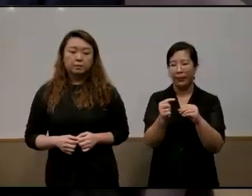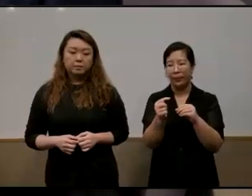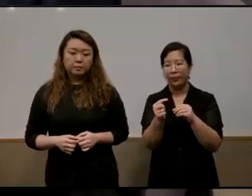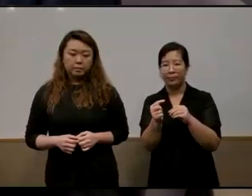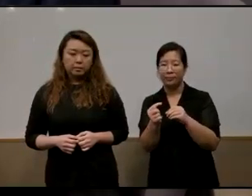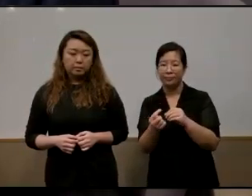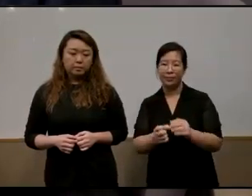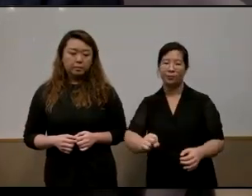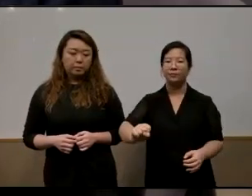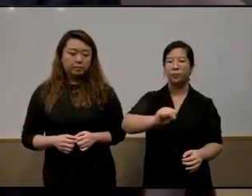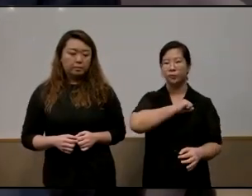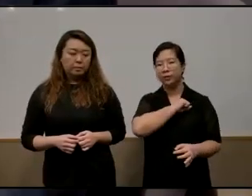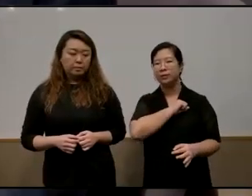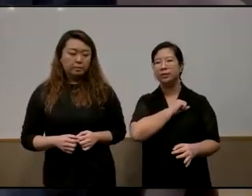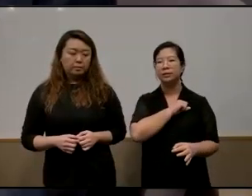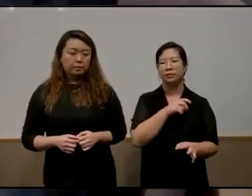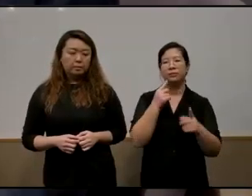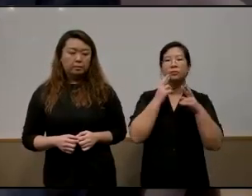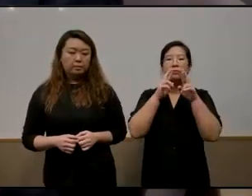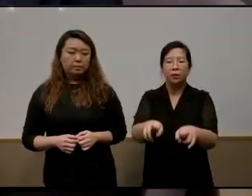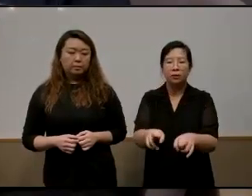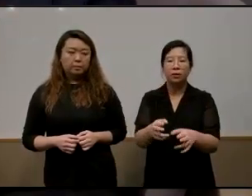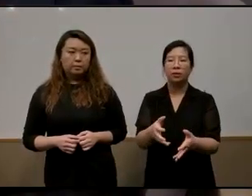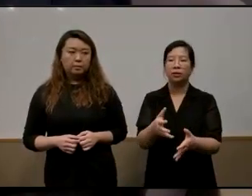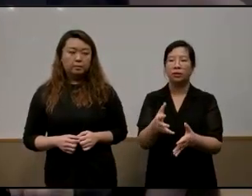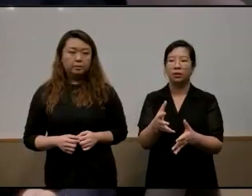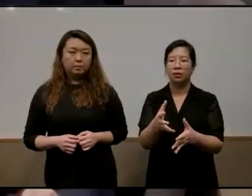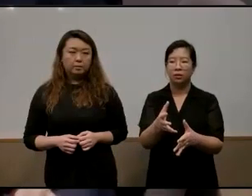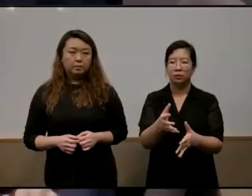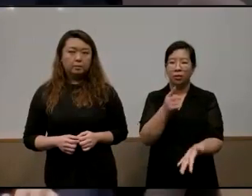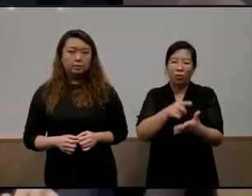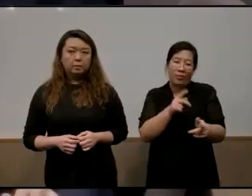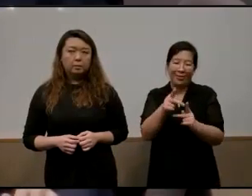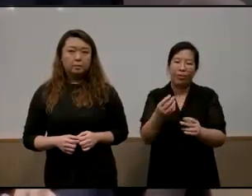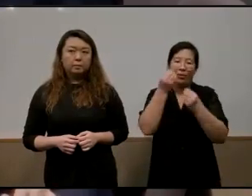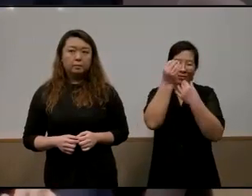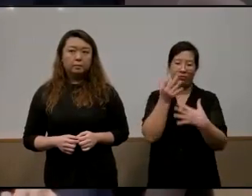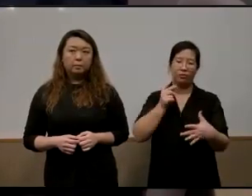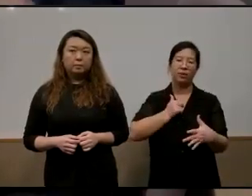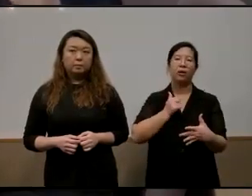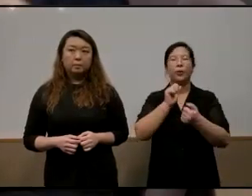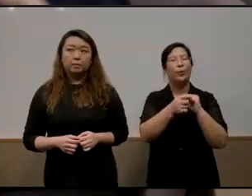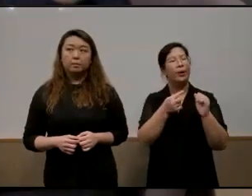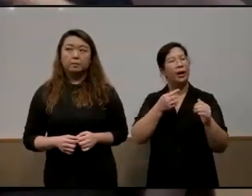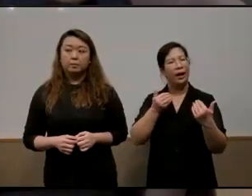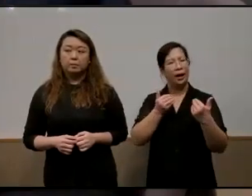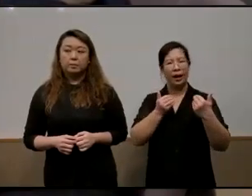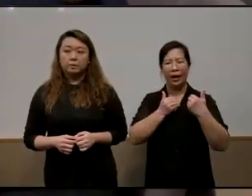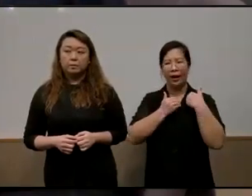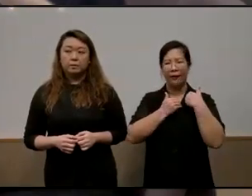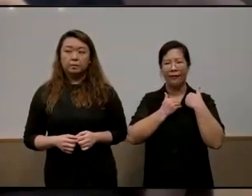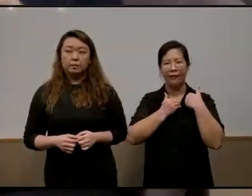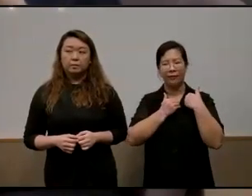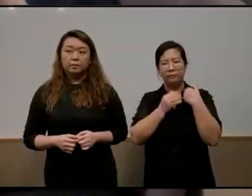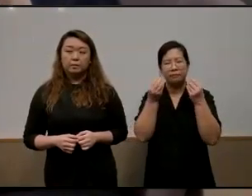suicide and so on but that was what kind of what people were um how kind of people around me were telling me about these things so i had these like simultaneous kind of like